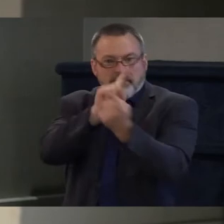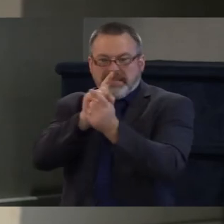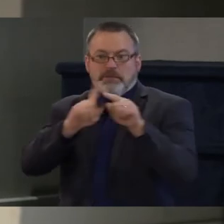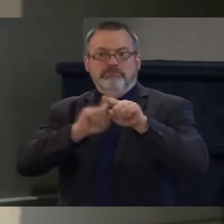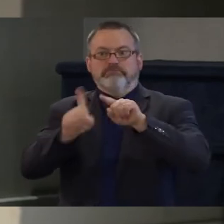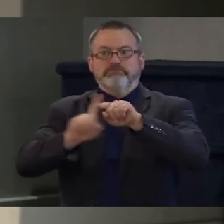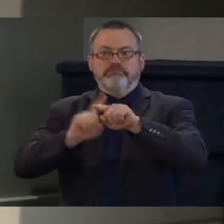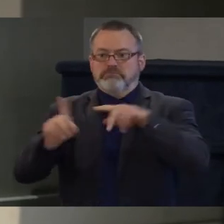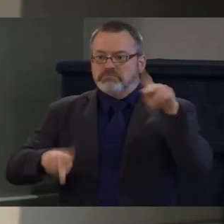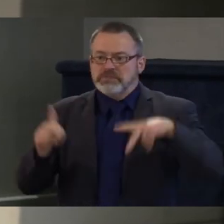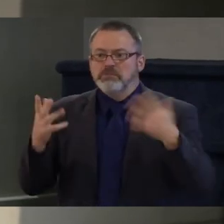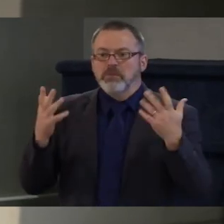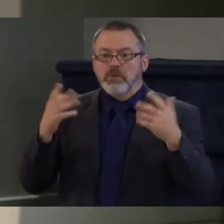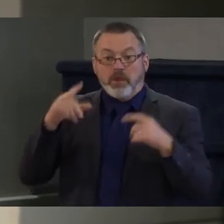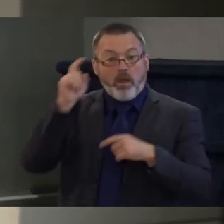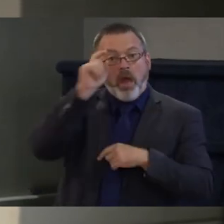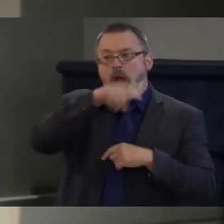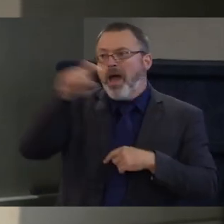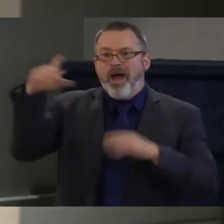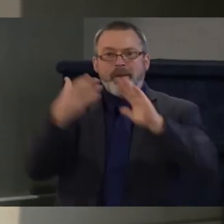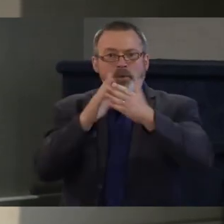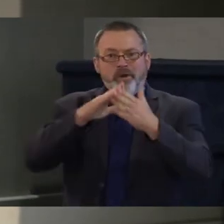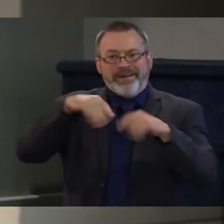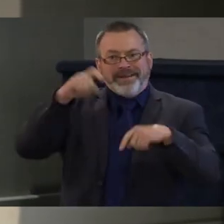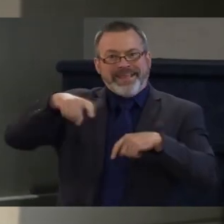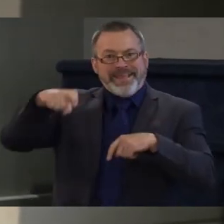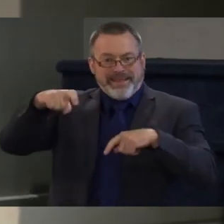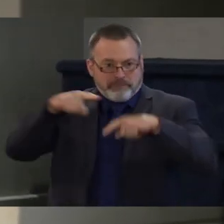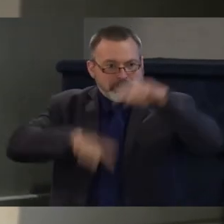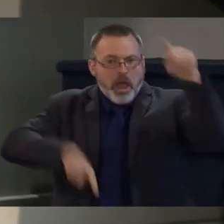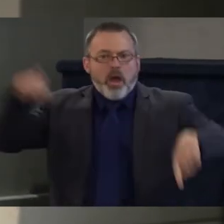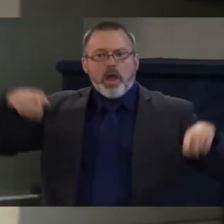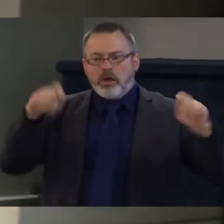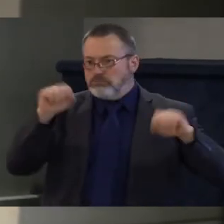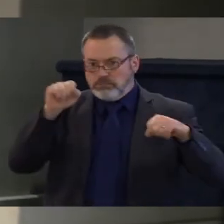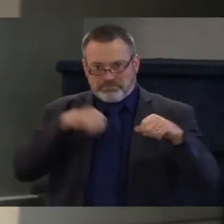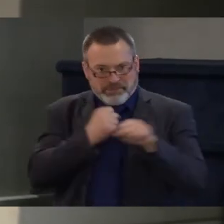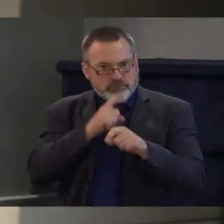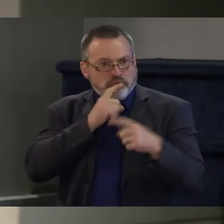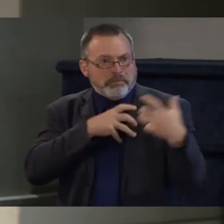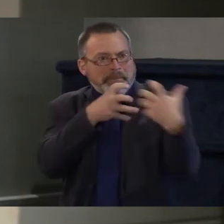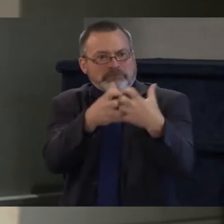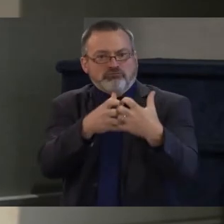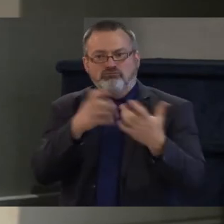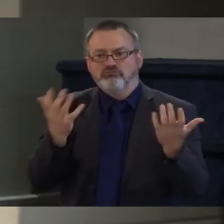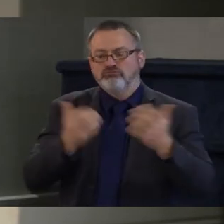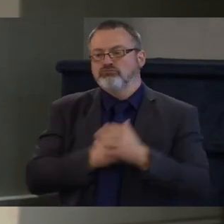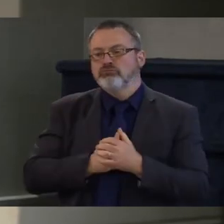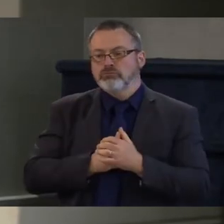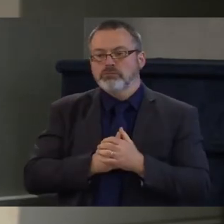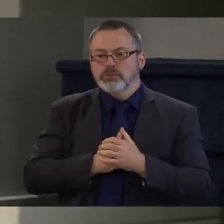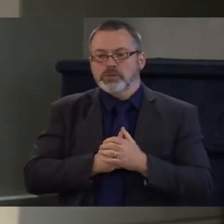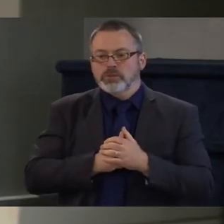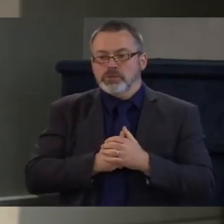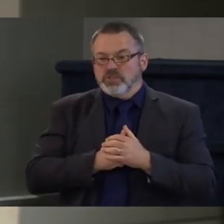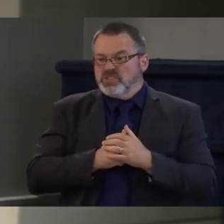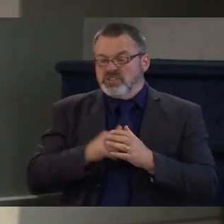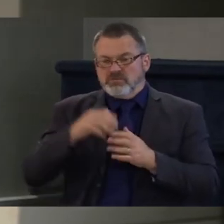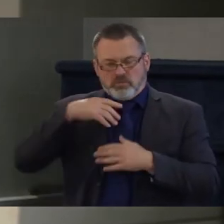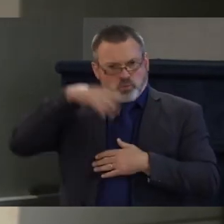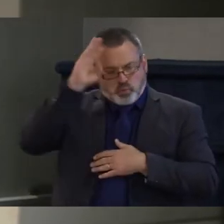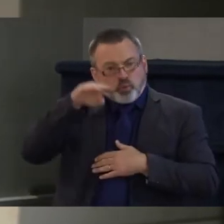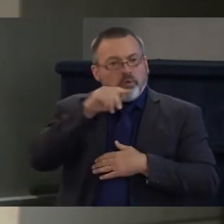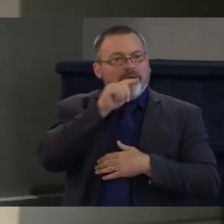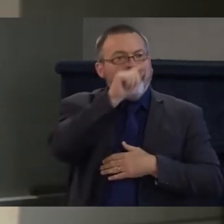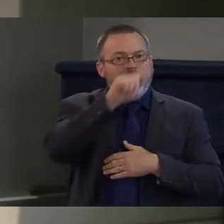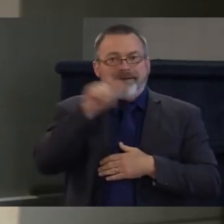where you're at listening really trying to understand what's not working and then navigating what systems be